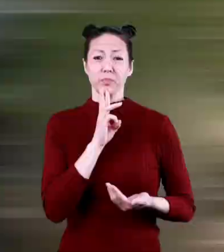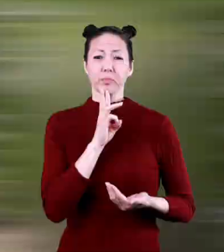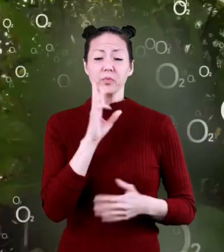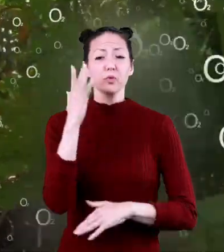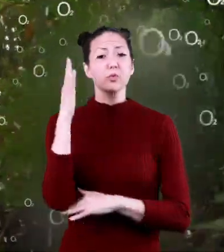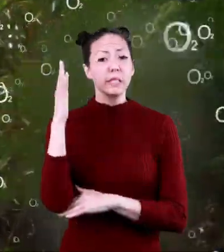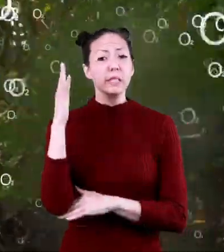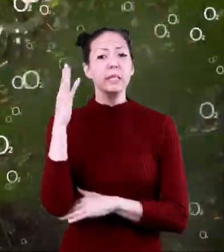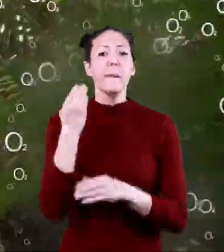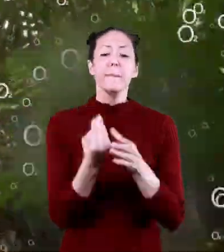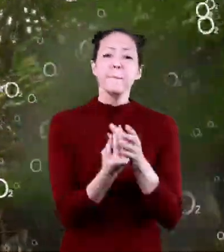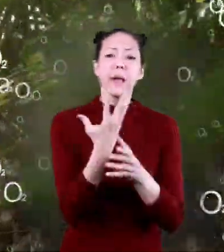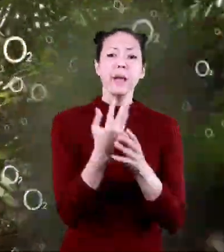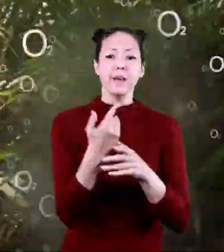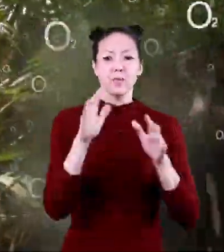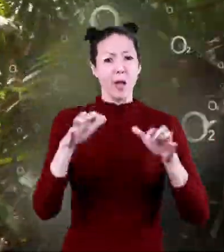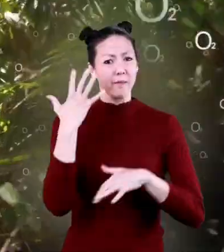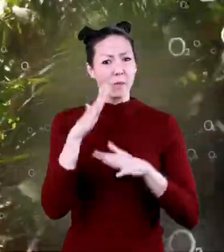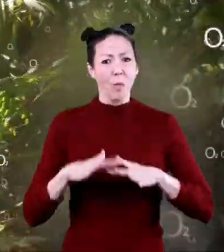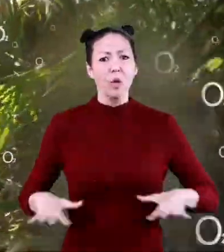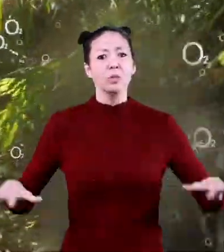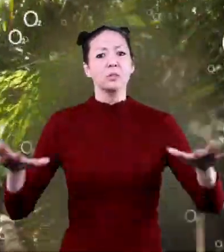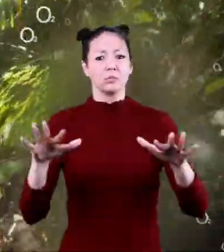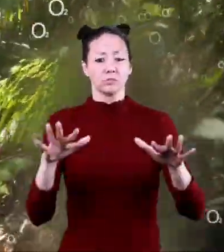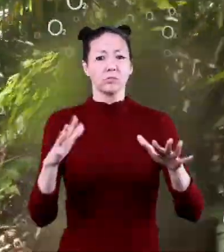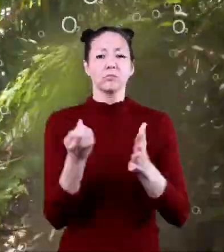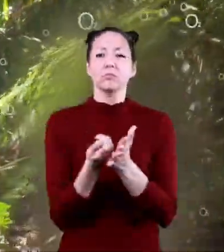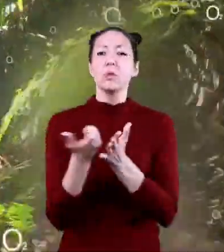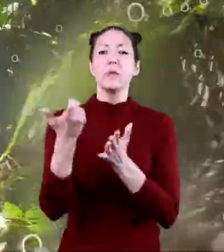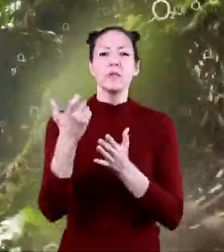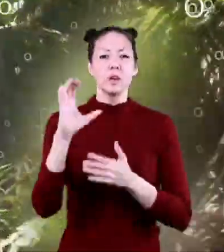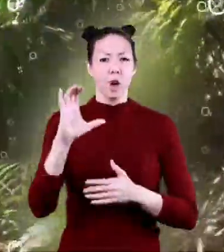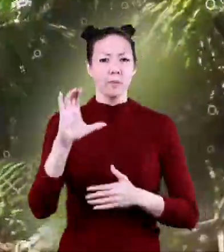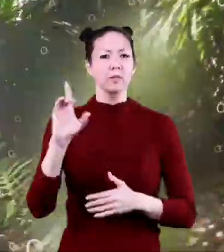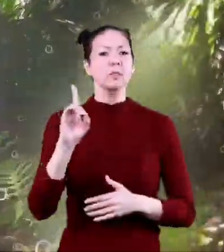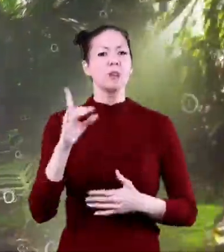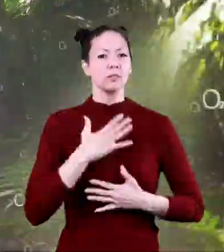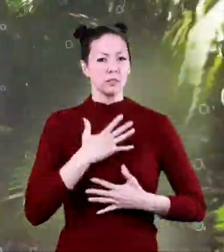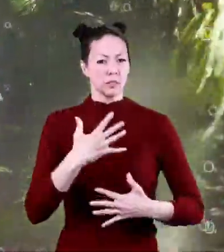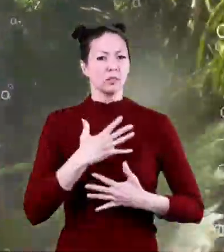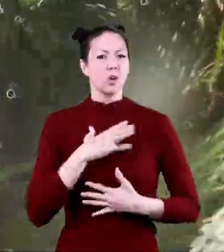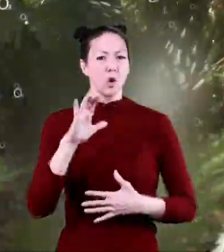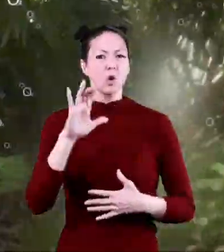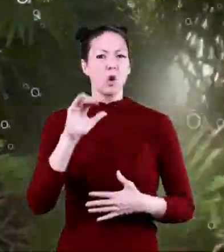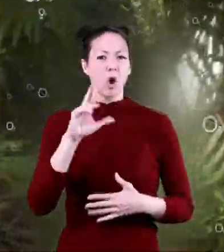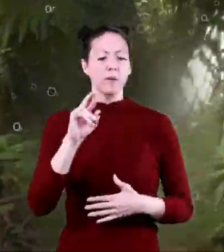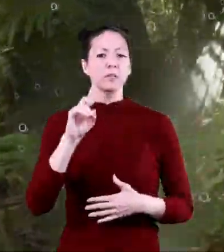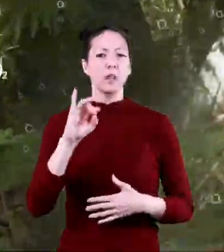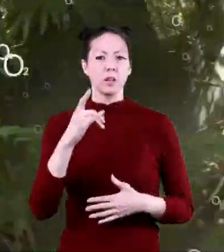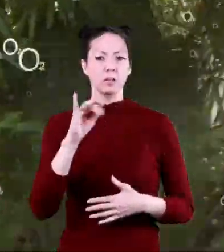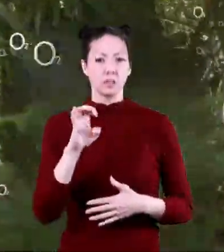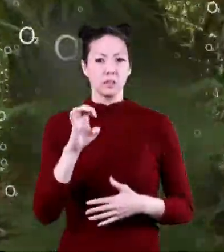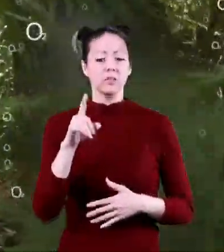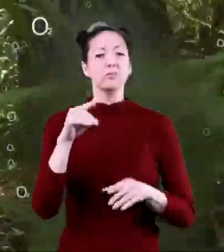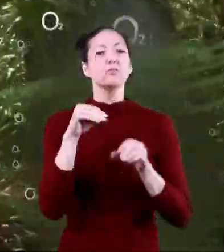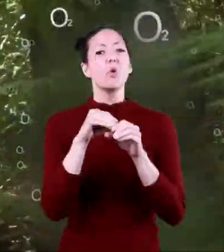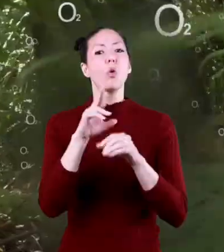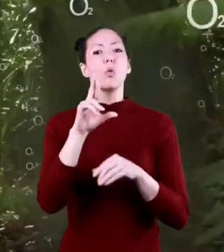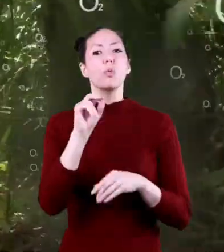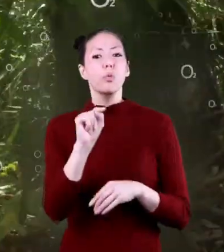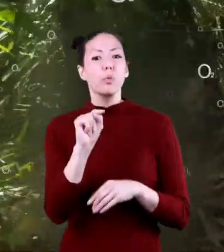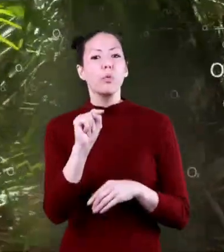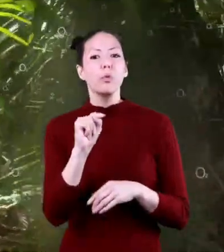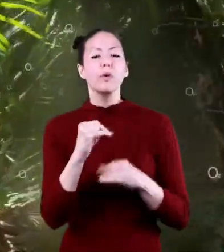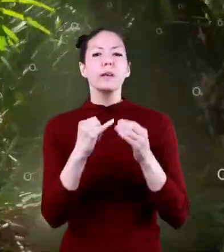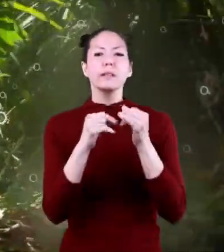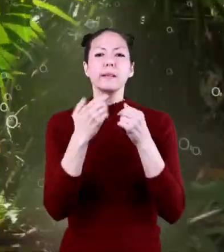The trees and plants of the rainforest also remove carbon dioxide from the atmosphere, storing it in